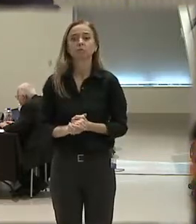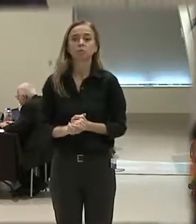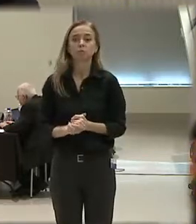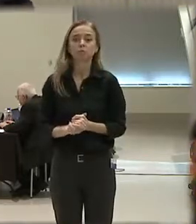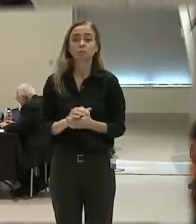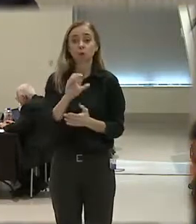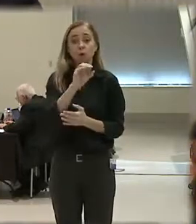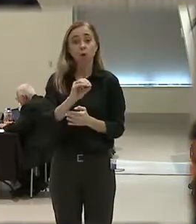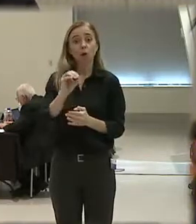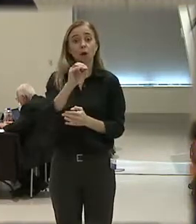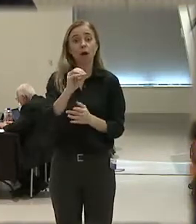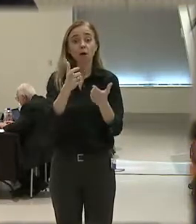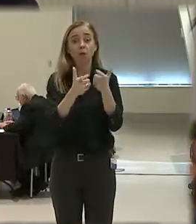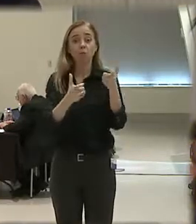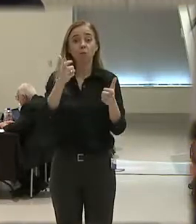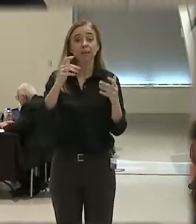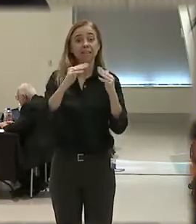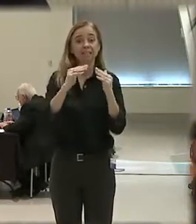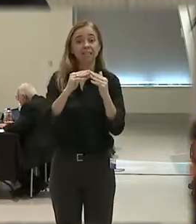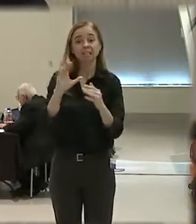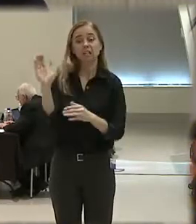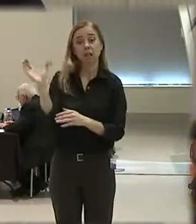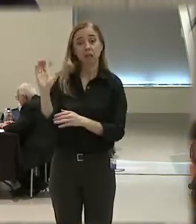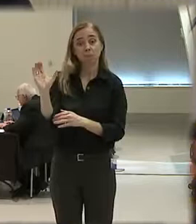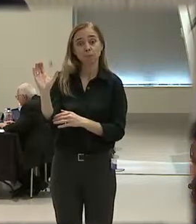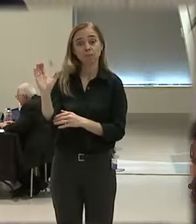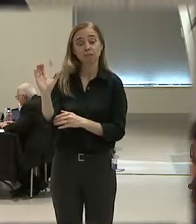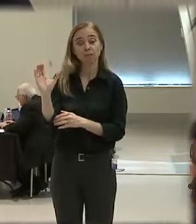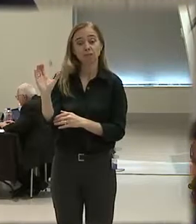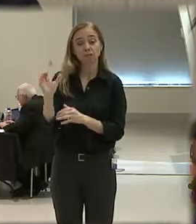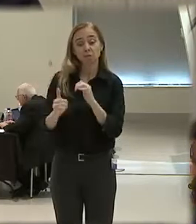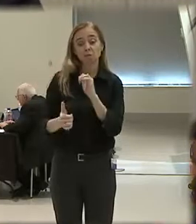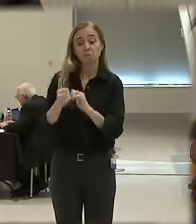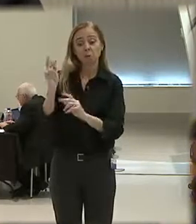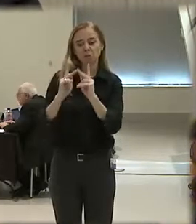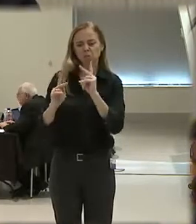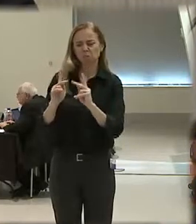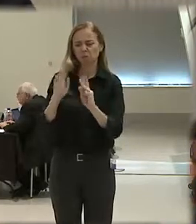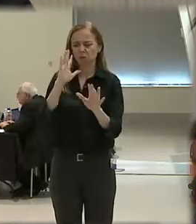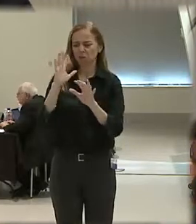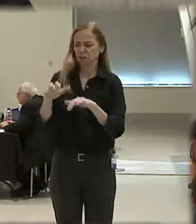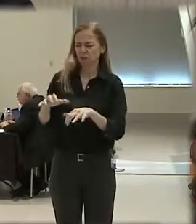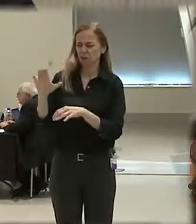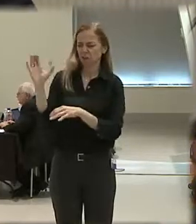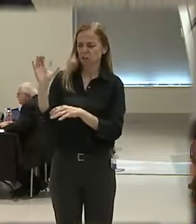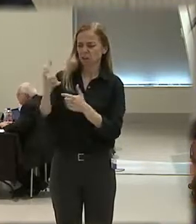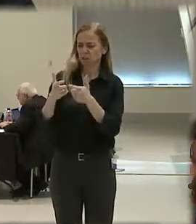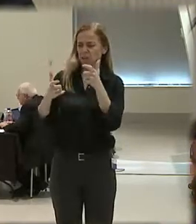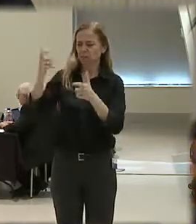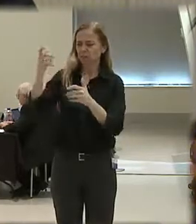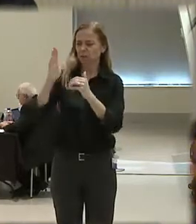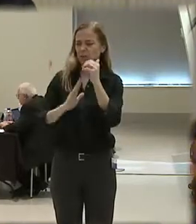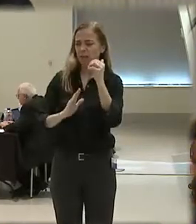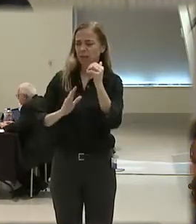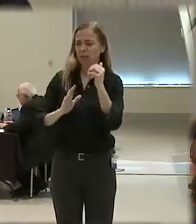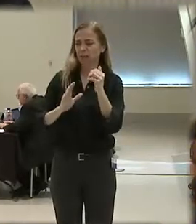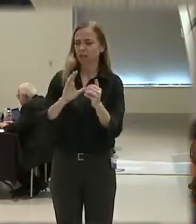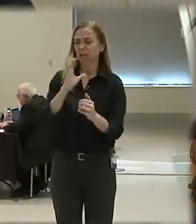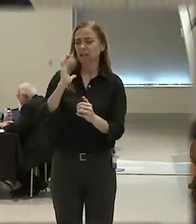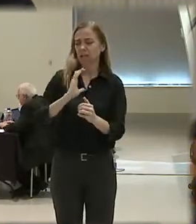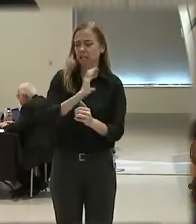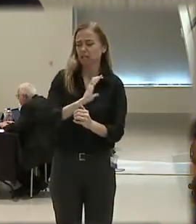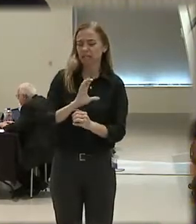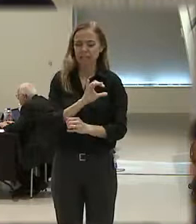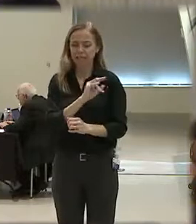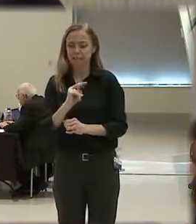In Ohio, the biggest city in Ohio is Columbus. Most people are surprised to learn that Columbus is bigger than Cleveland and Cincinnati combined, but it is,